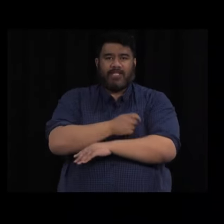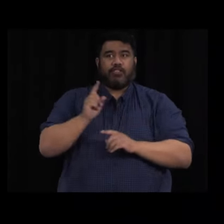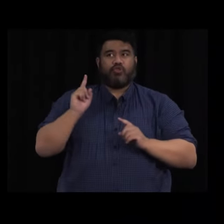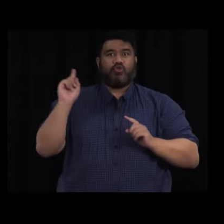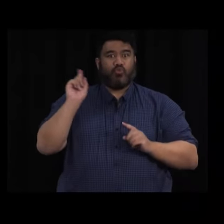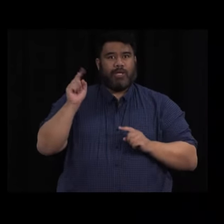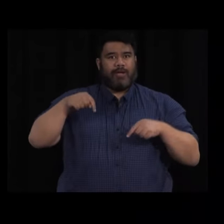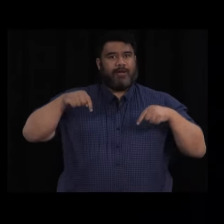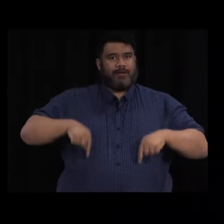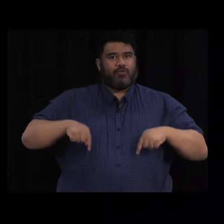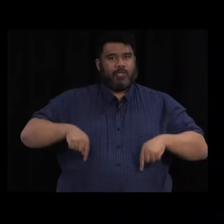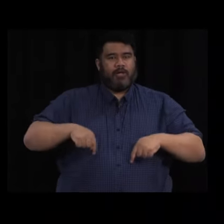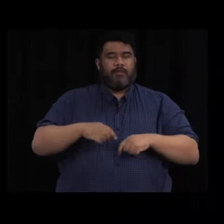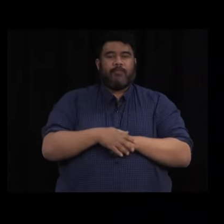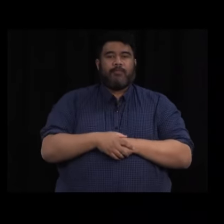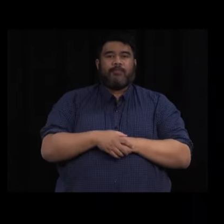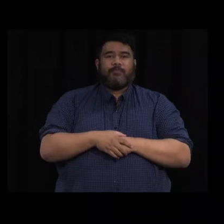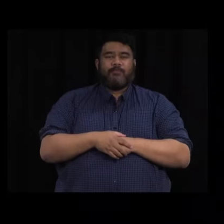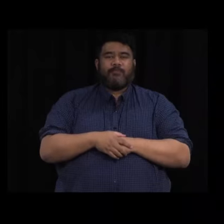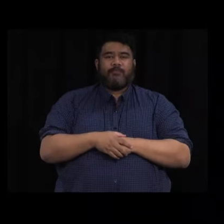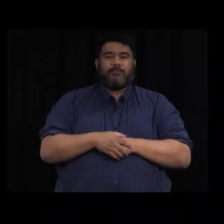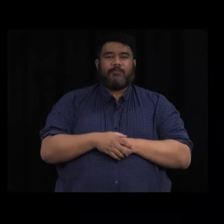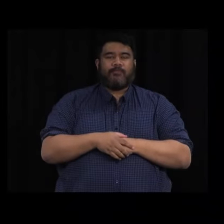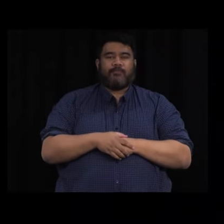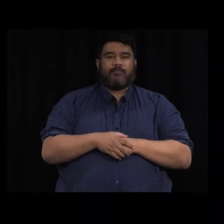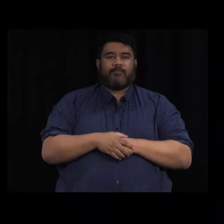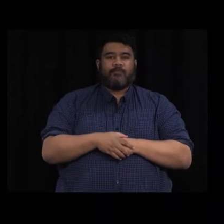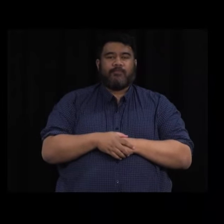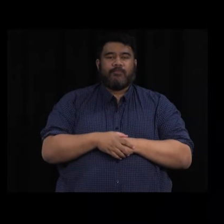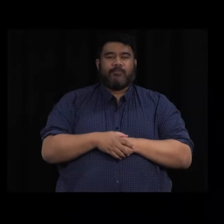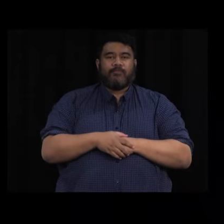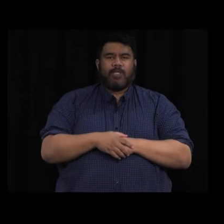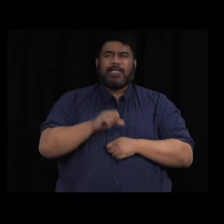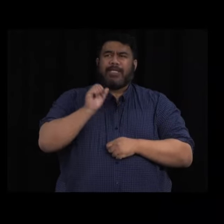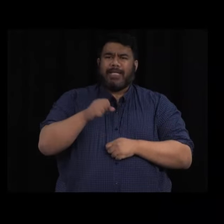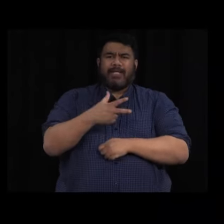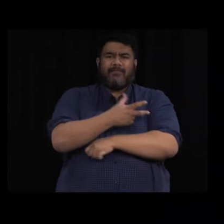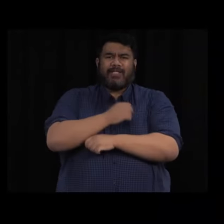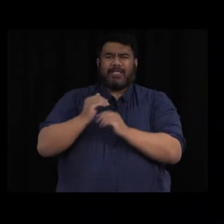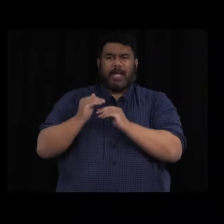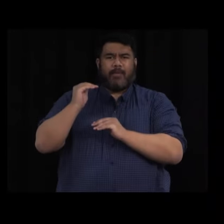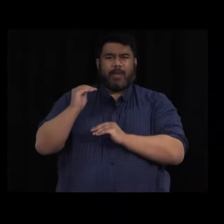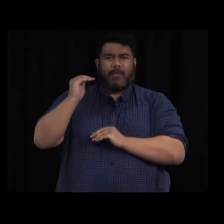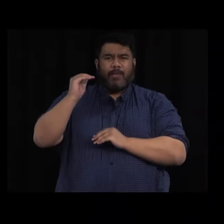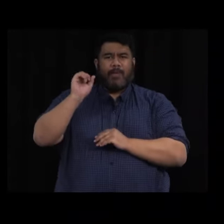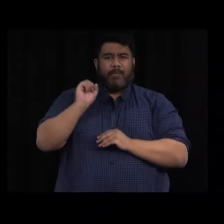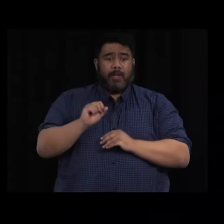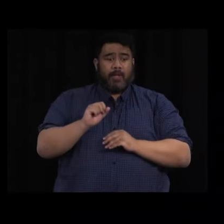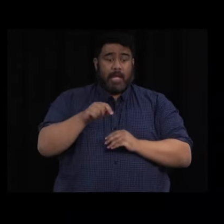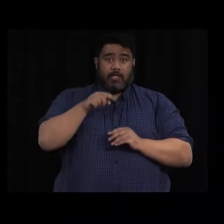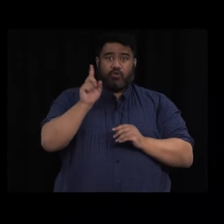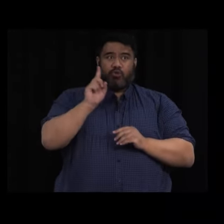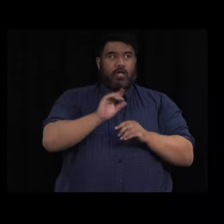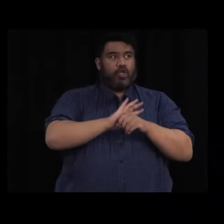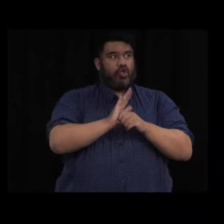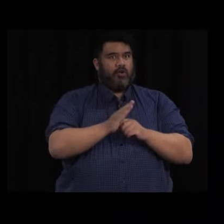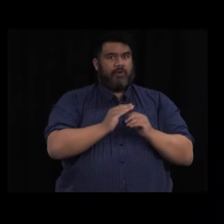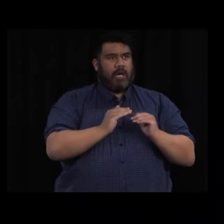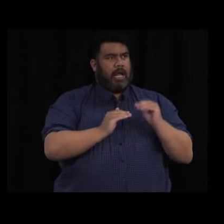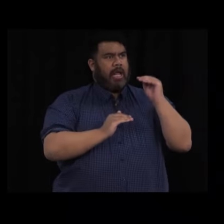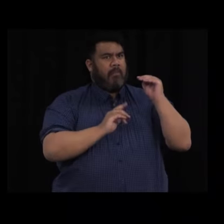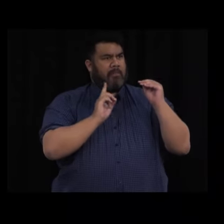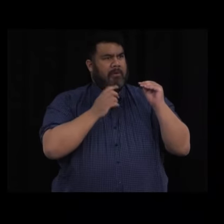So while the overall number today is obviously a lot higher, it is important to note many of these cases are linked to our existing cases